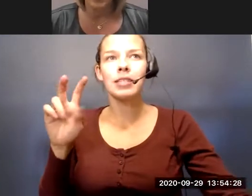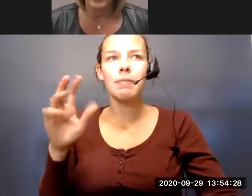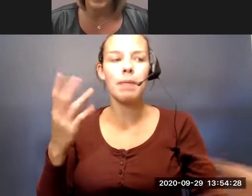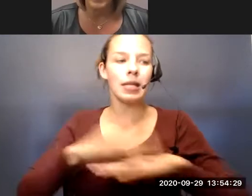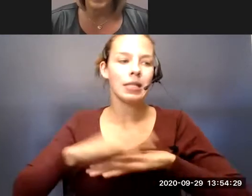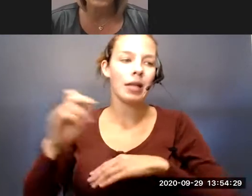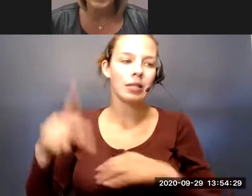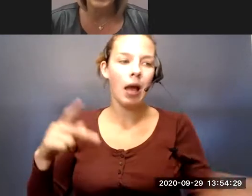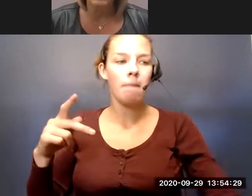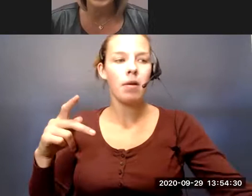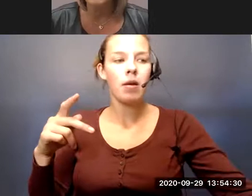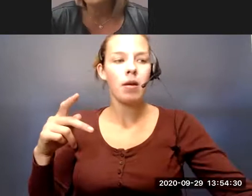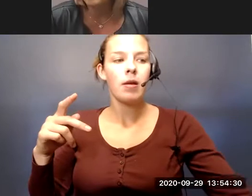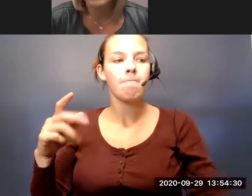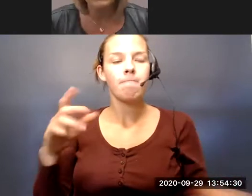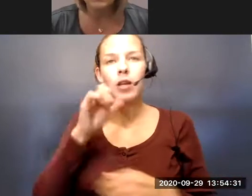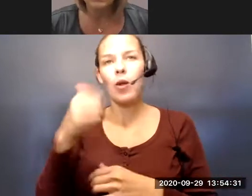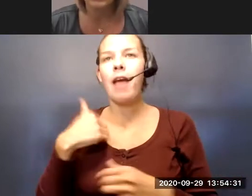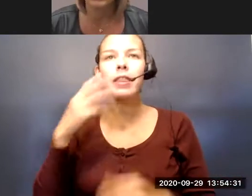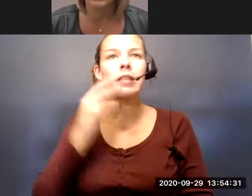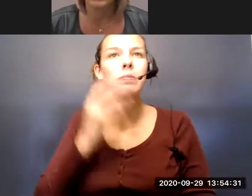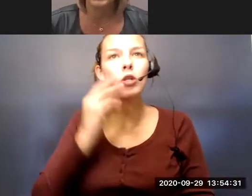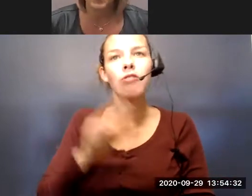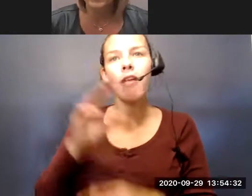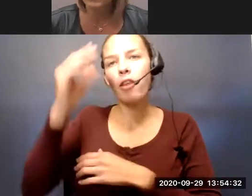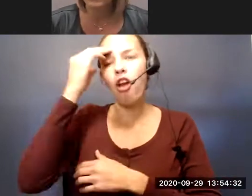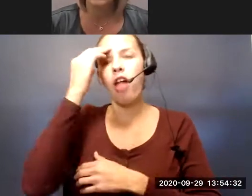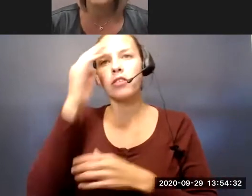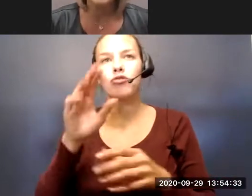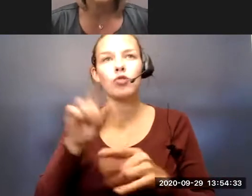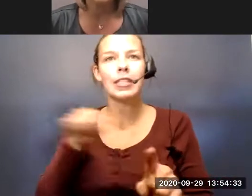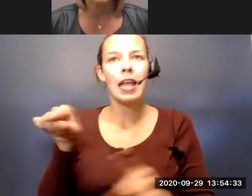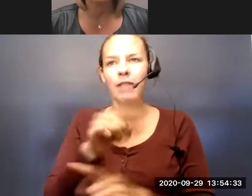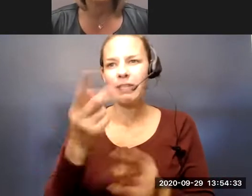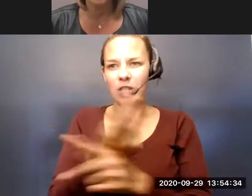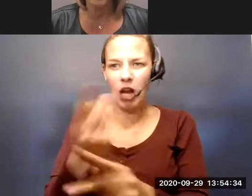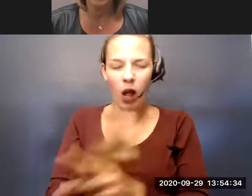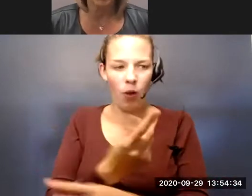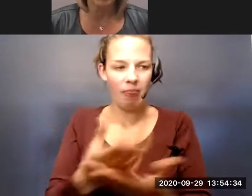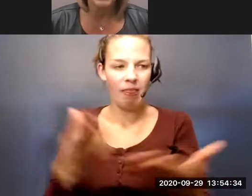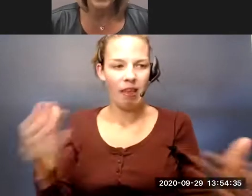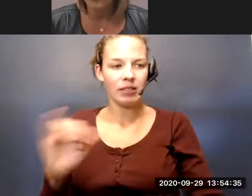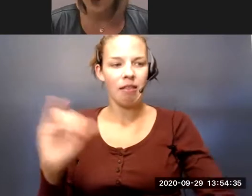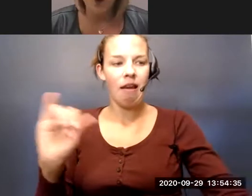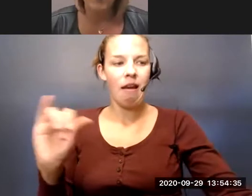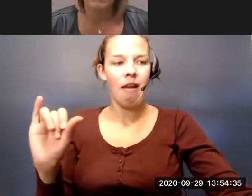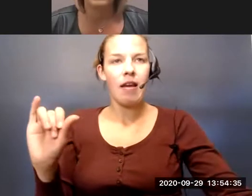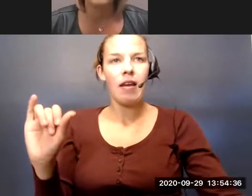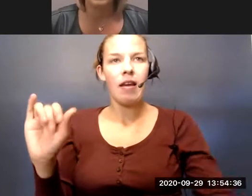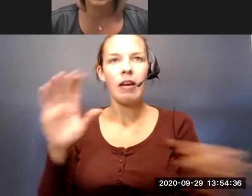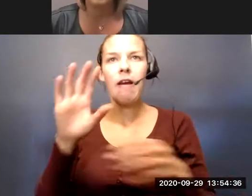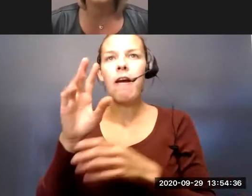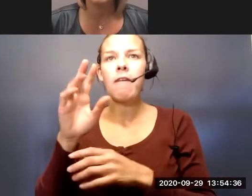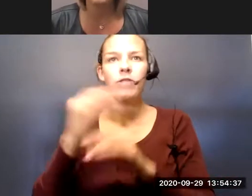do not have the experience and the knowledge to navigate things like virtual health appointments,